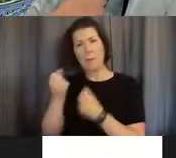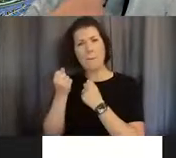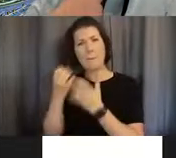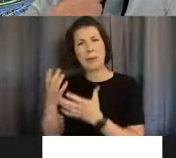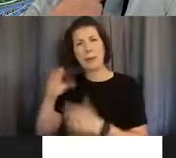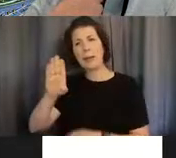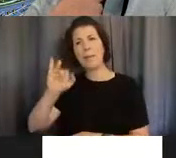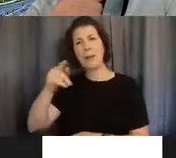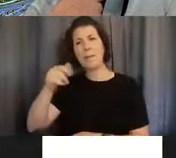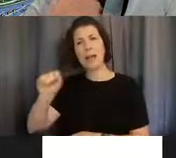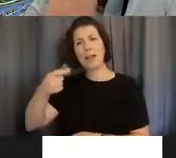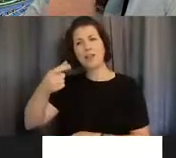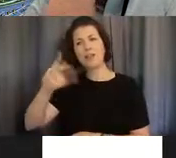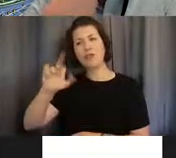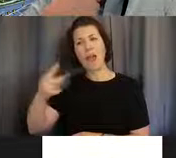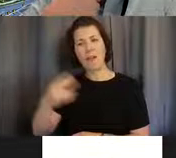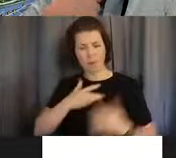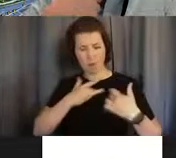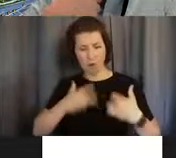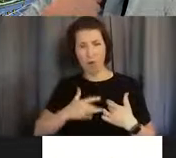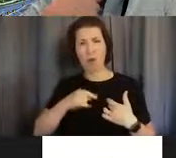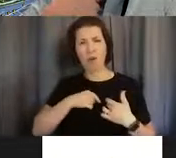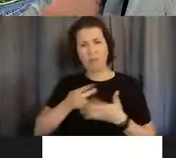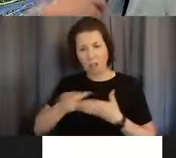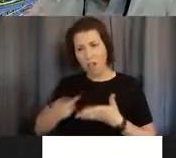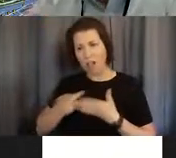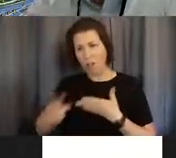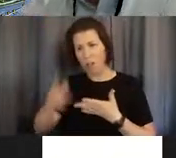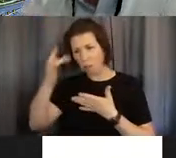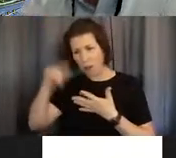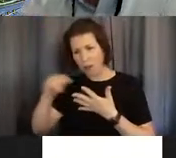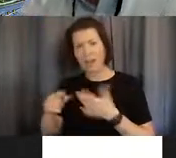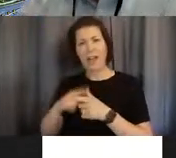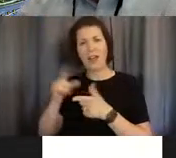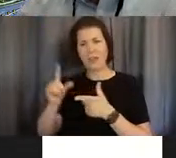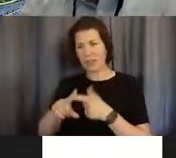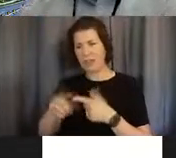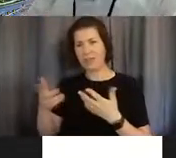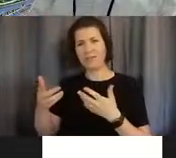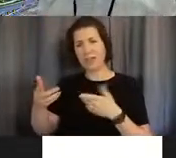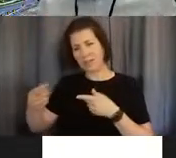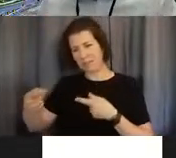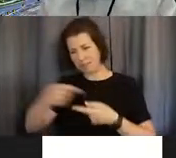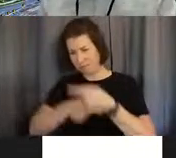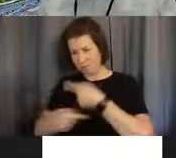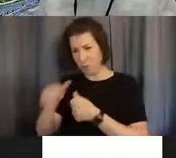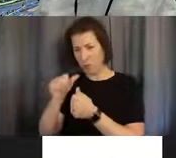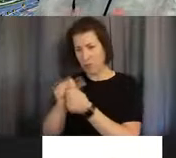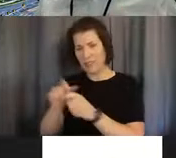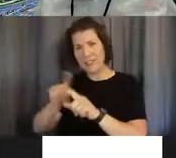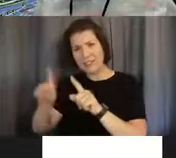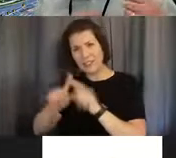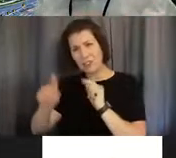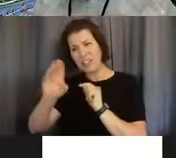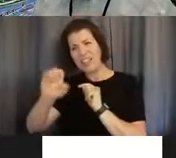looking at the mechanics and then the interaction between the multiple cell types in a vein that's used to